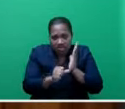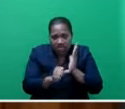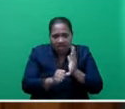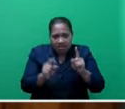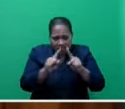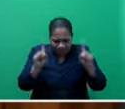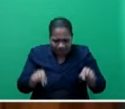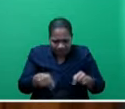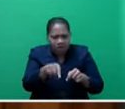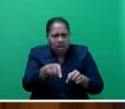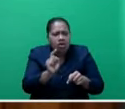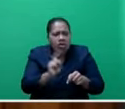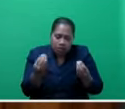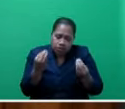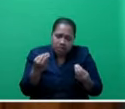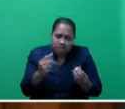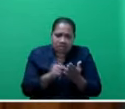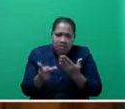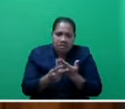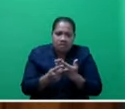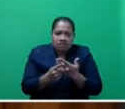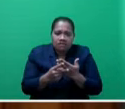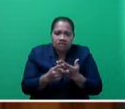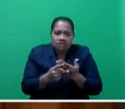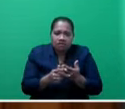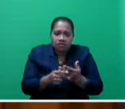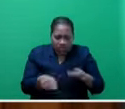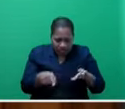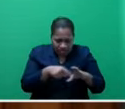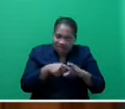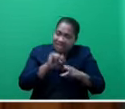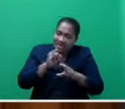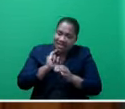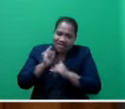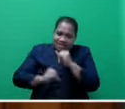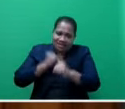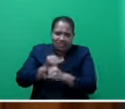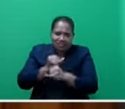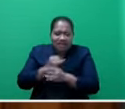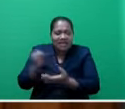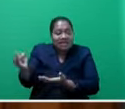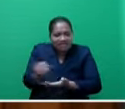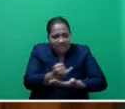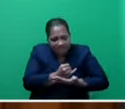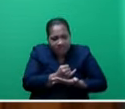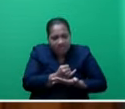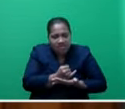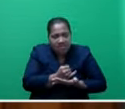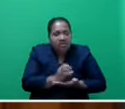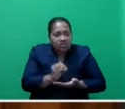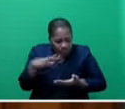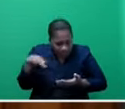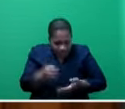worthy projects for domestic and international investment. Domestic and foreign investment into agriculture